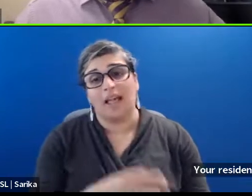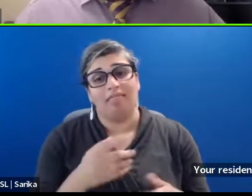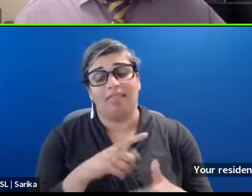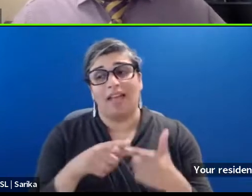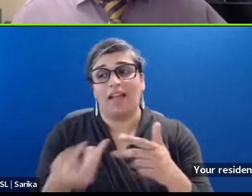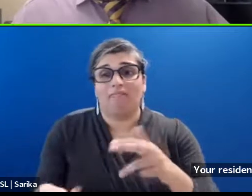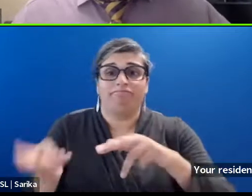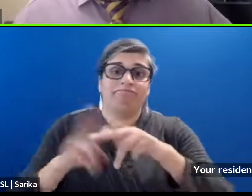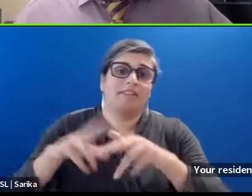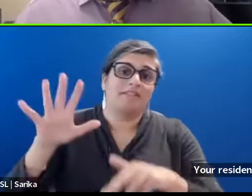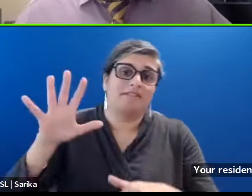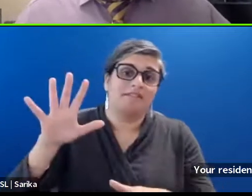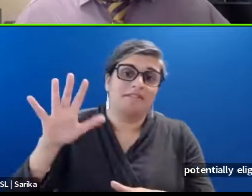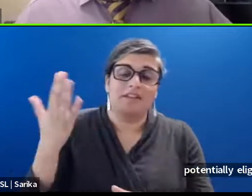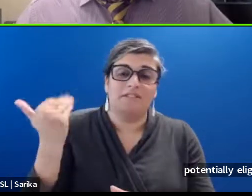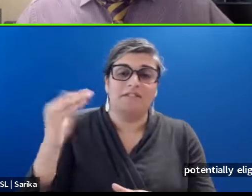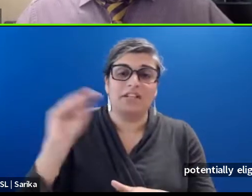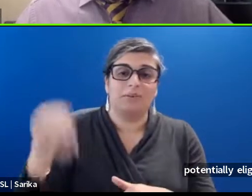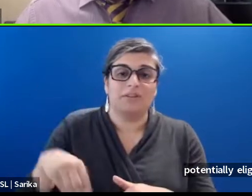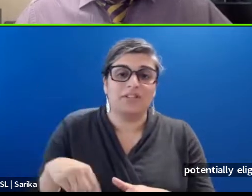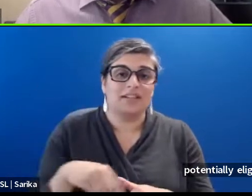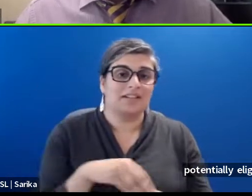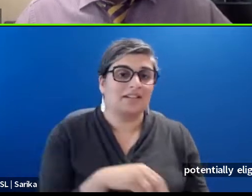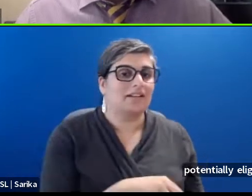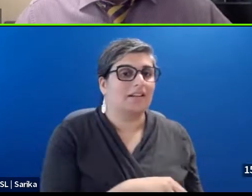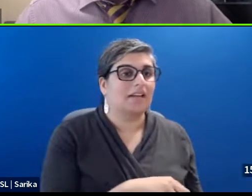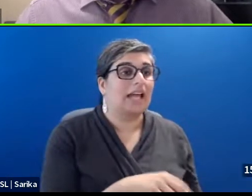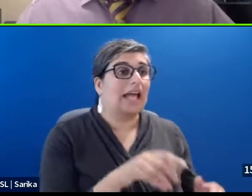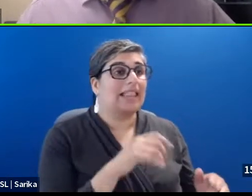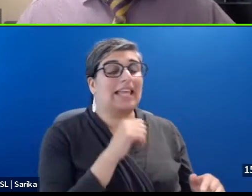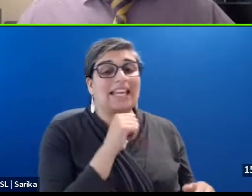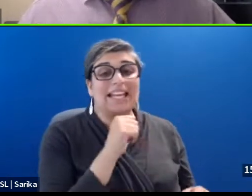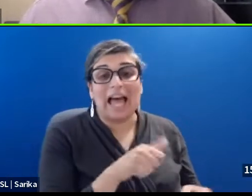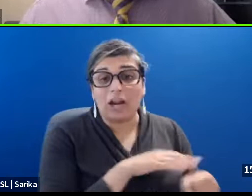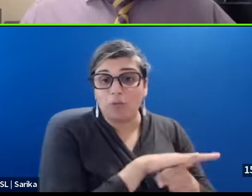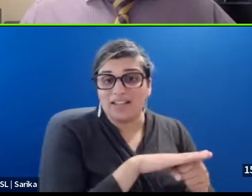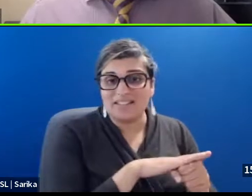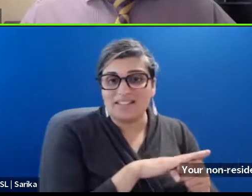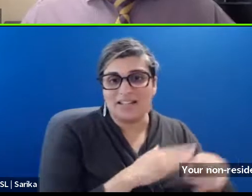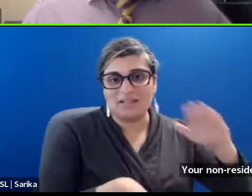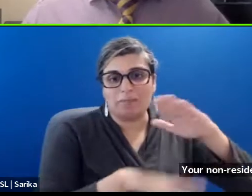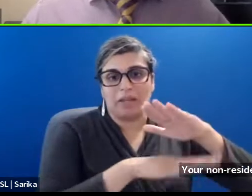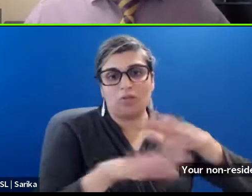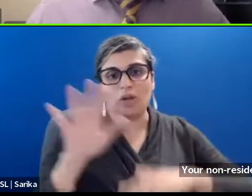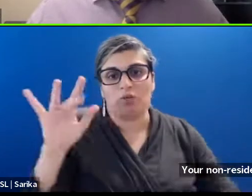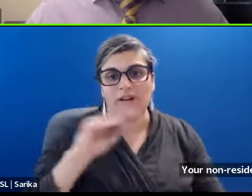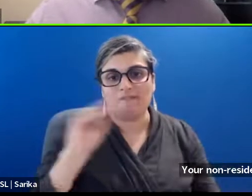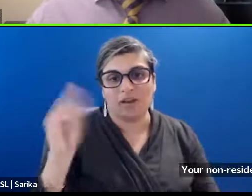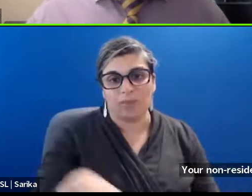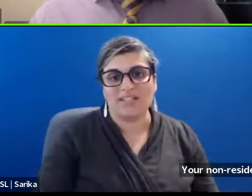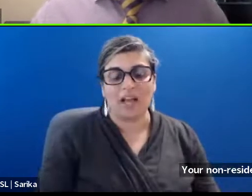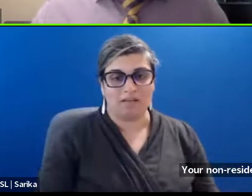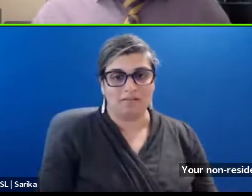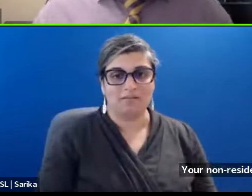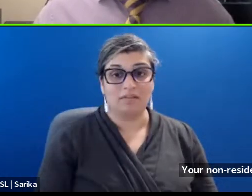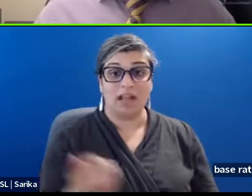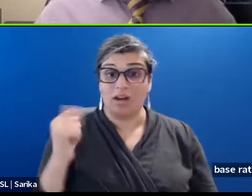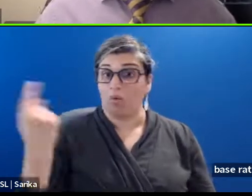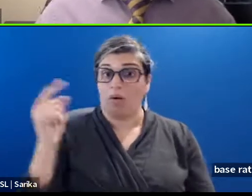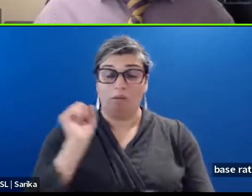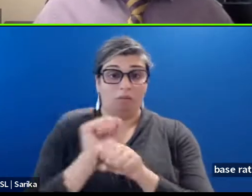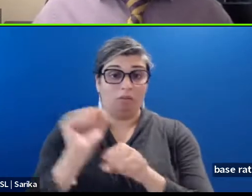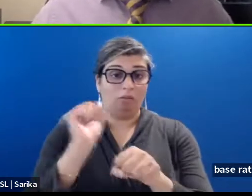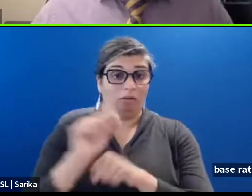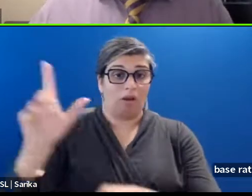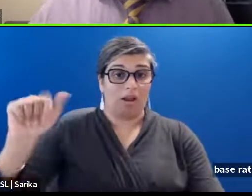Your non resident talent. Just gets the base rate. Of 25%. Um. Anybody. Working. Louisiana. On a